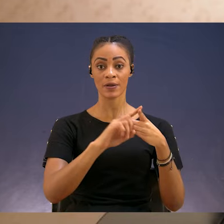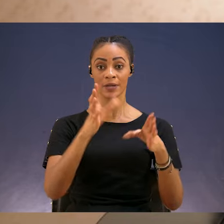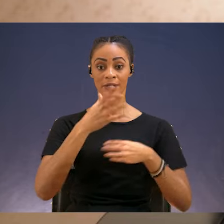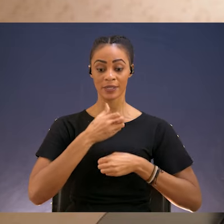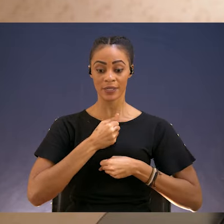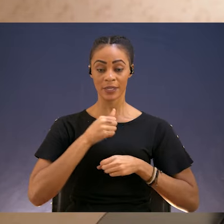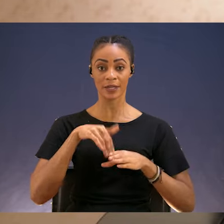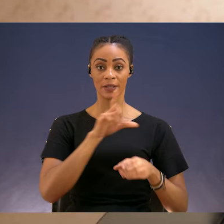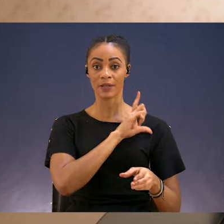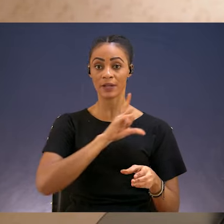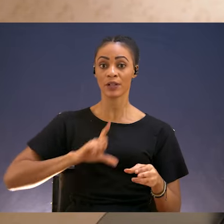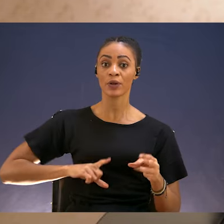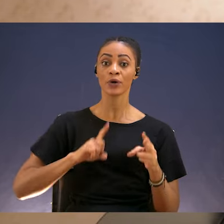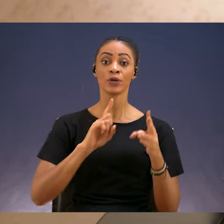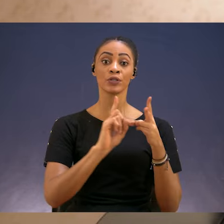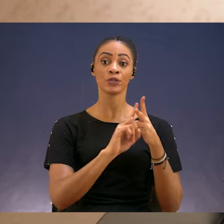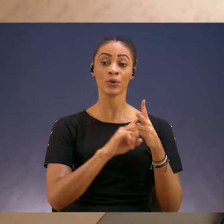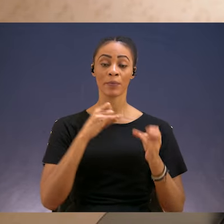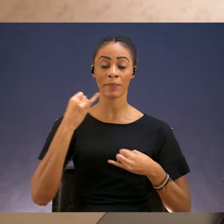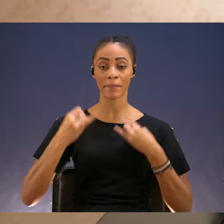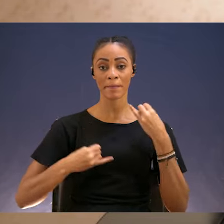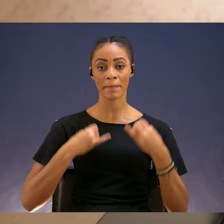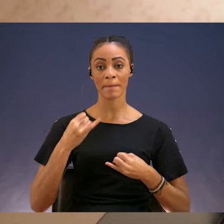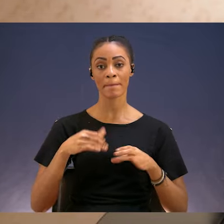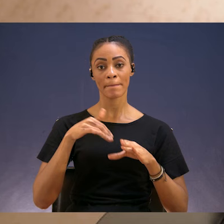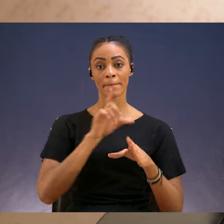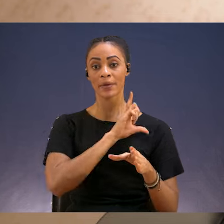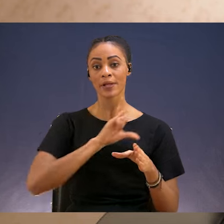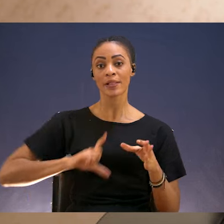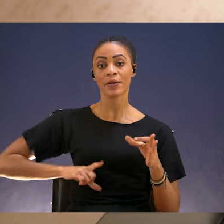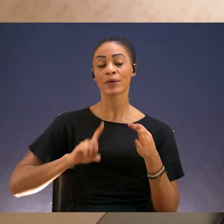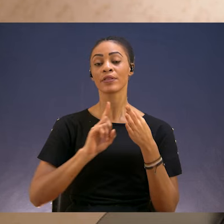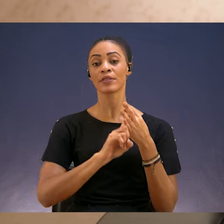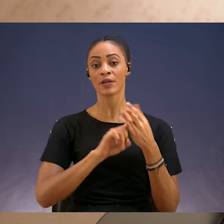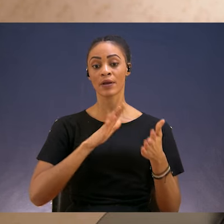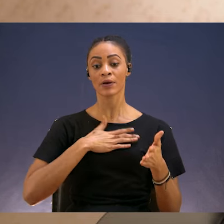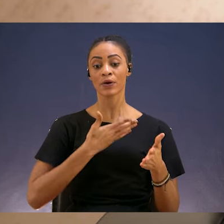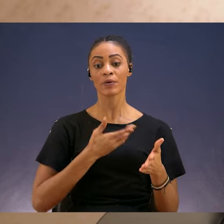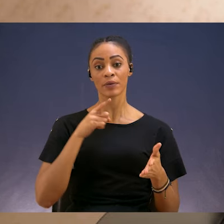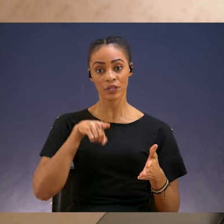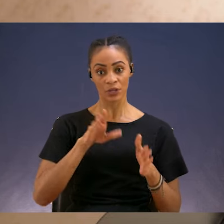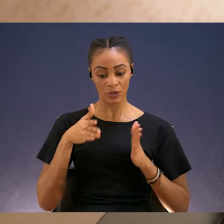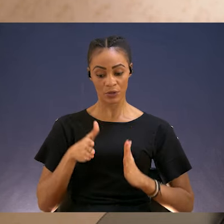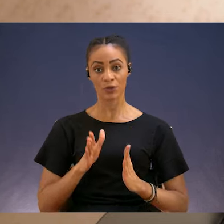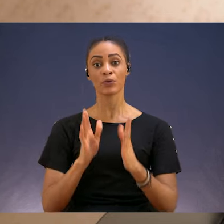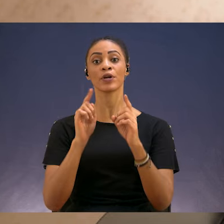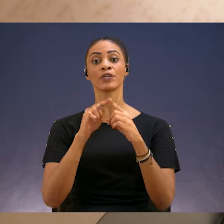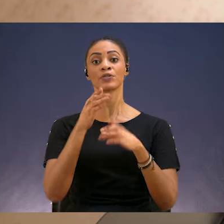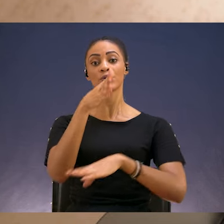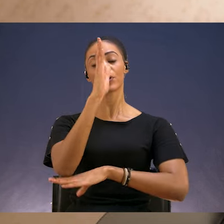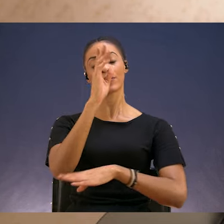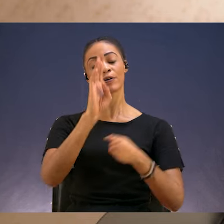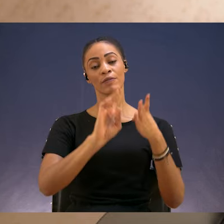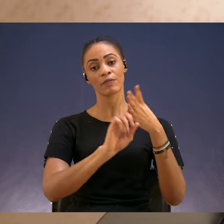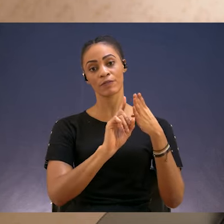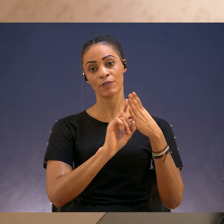trust in the Lord. Number two, delight in the Lord. Number three, commit your way to the Lord. And number four,